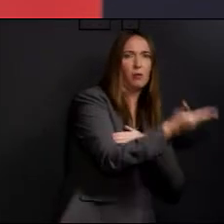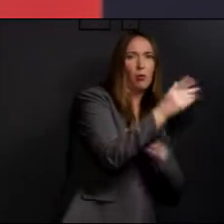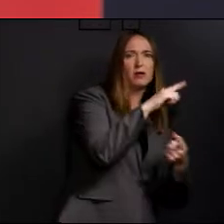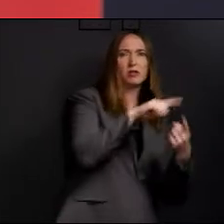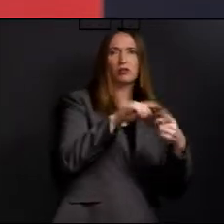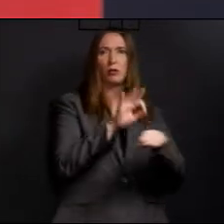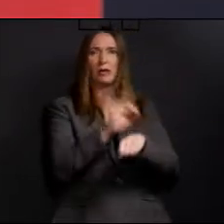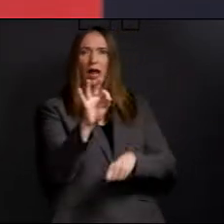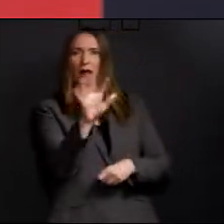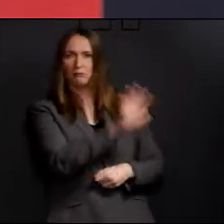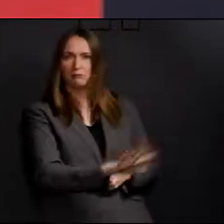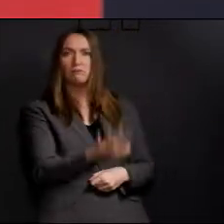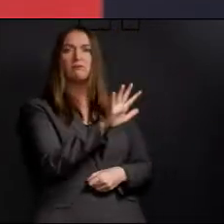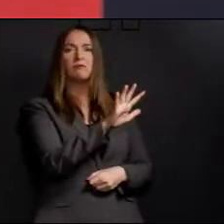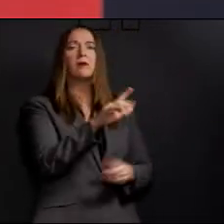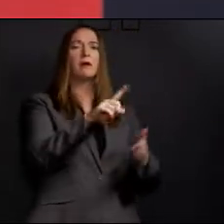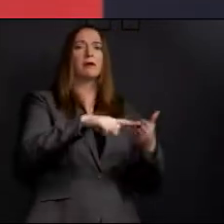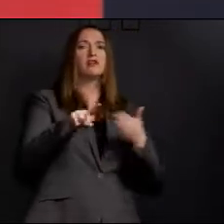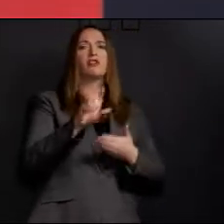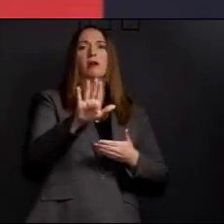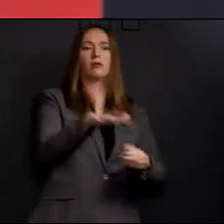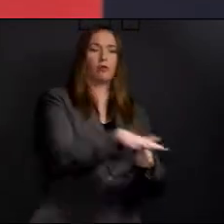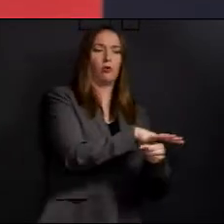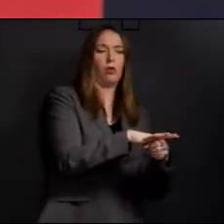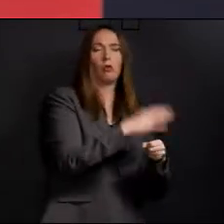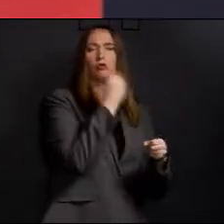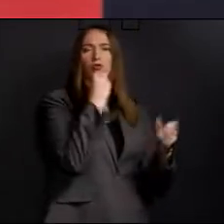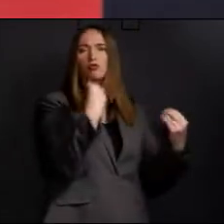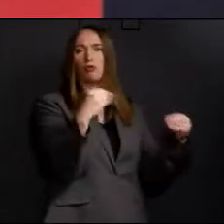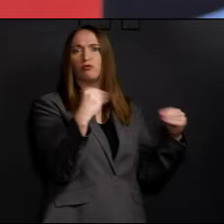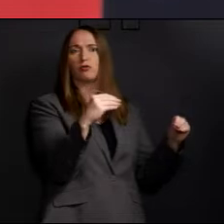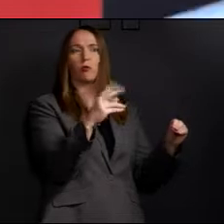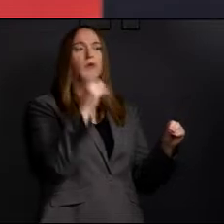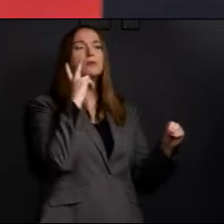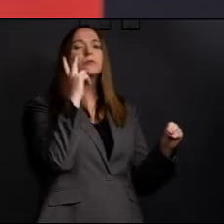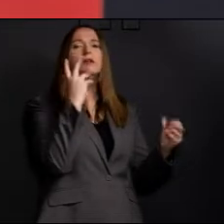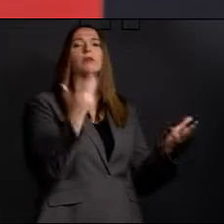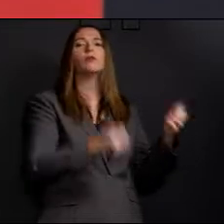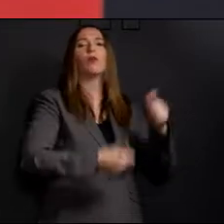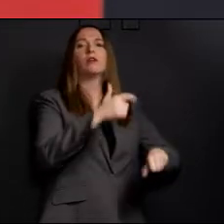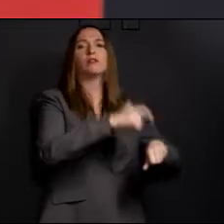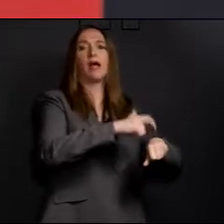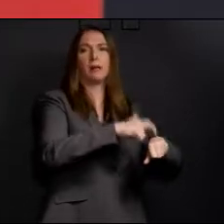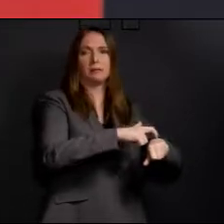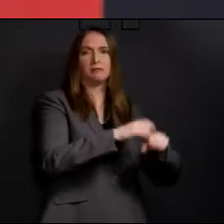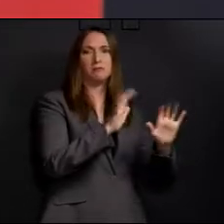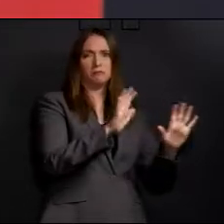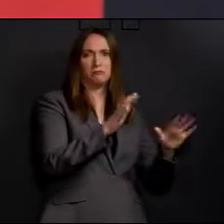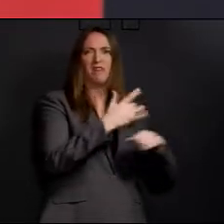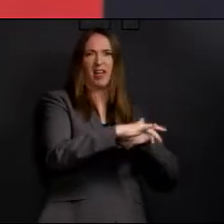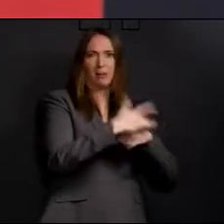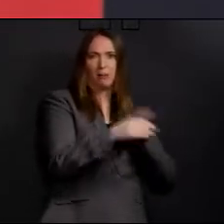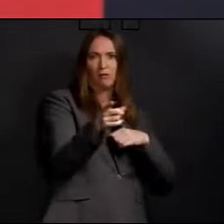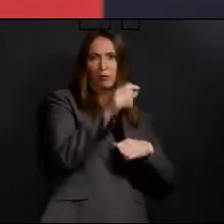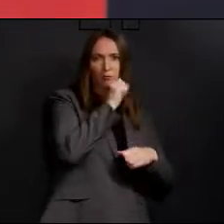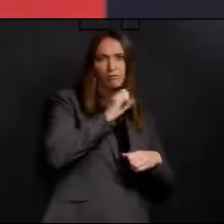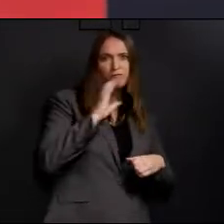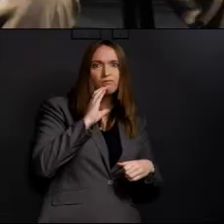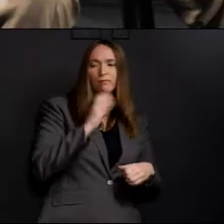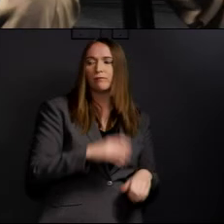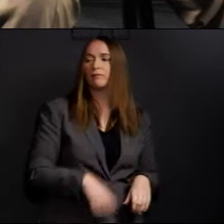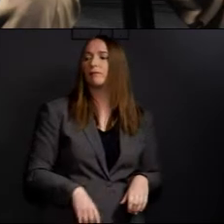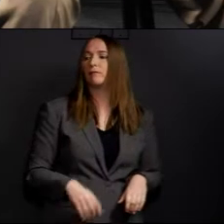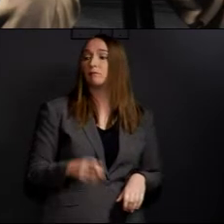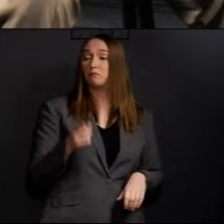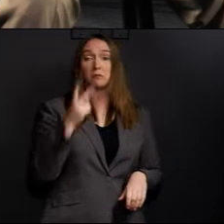grocery store, to see how those hours are going. If you get one of these postcards in the mail, that's going to mean that